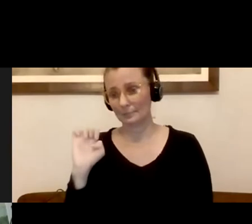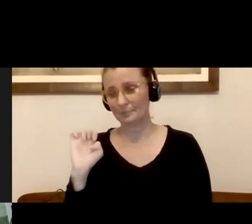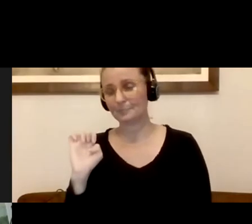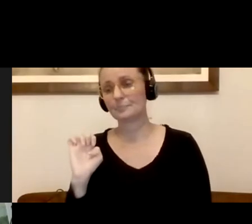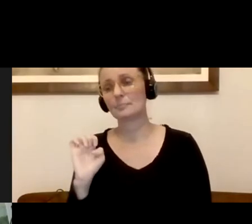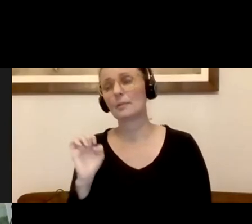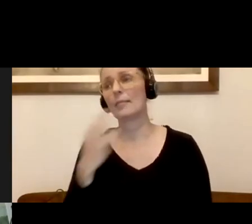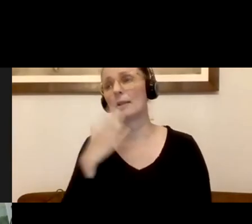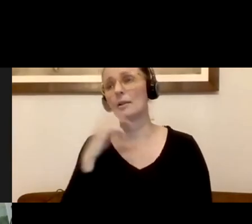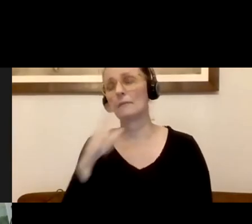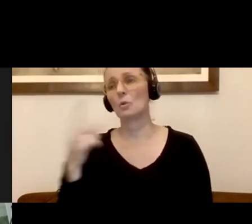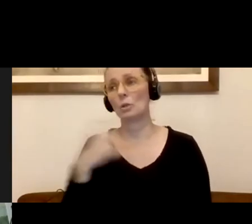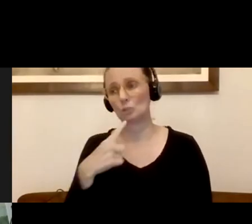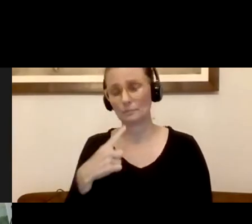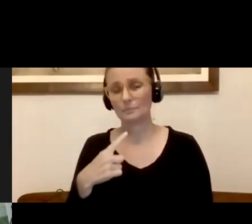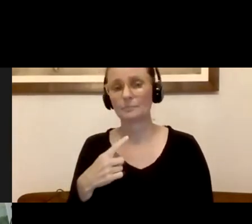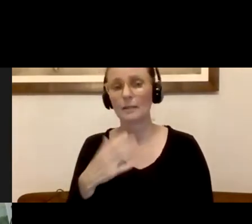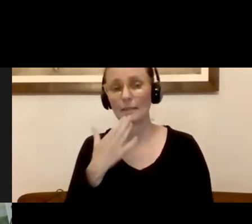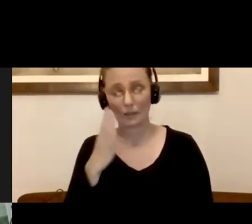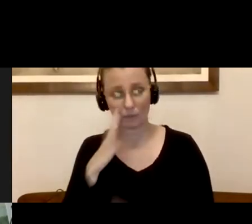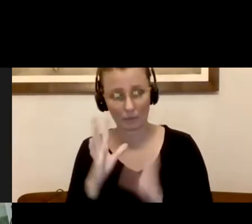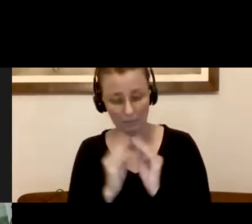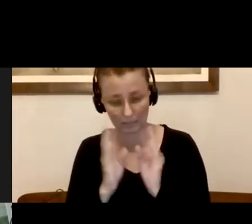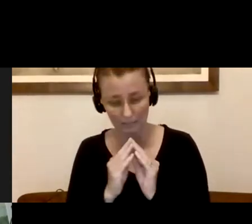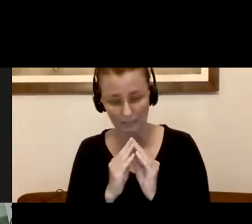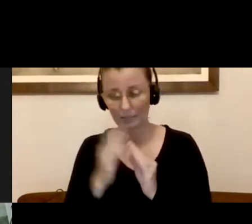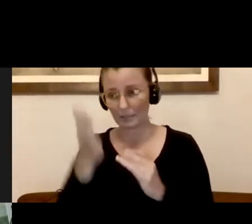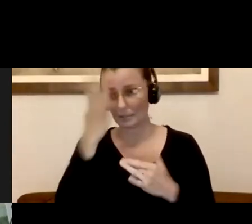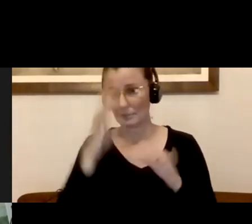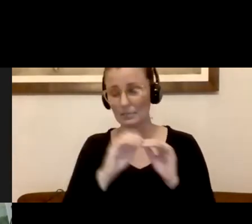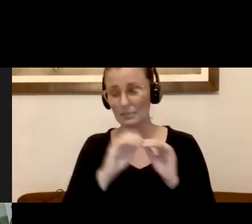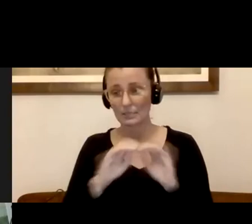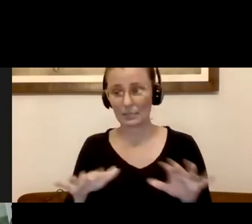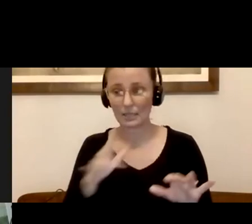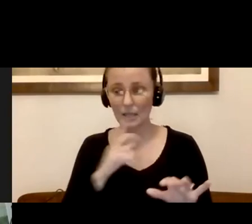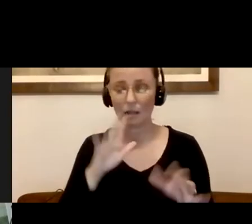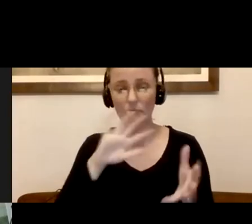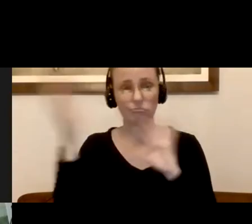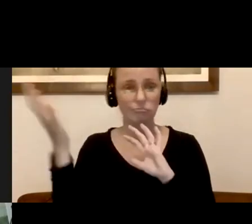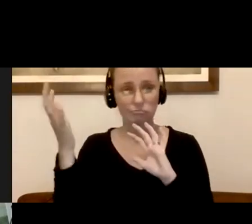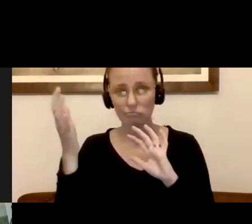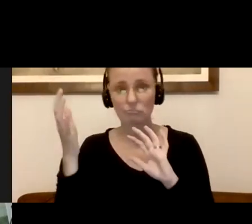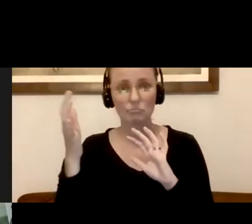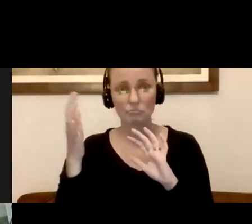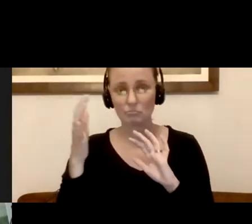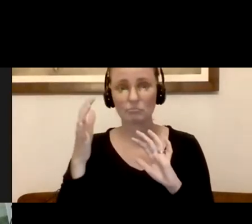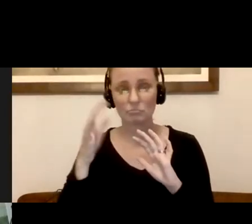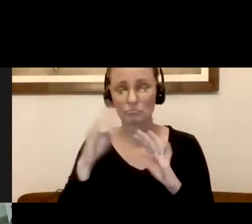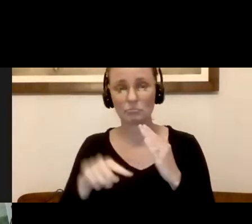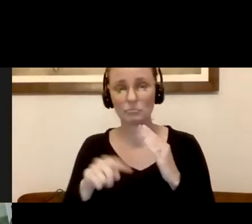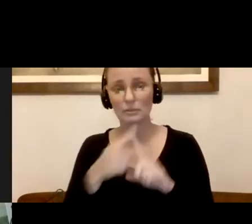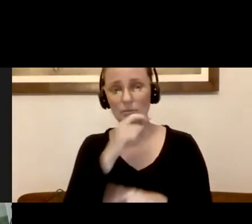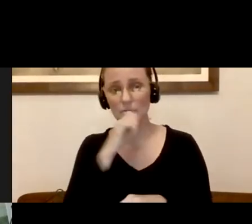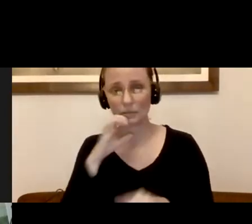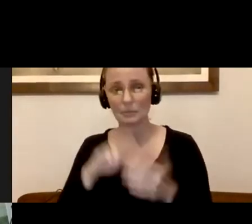it off. Thank you for this meeting, this pandemic and its potentially disastrous consequences for older adults has brought out the best in some of all that